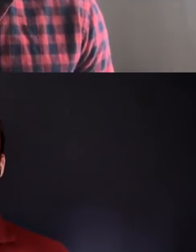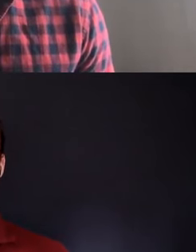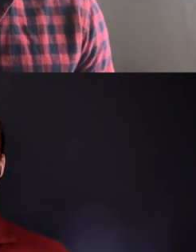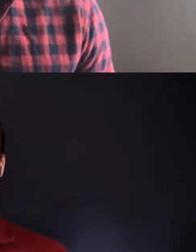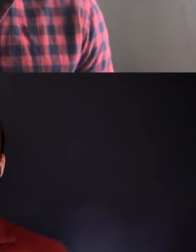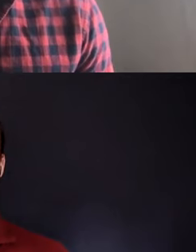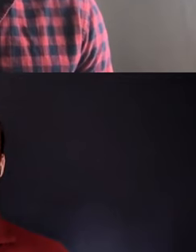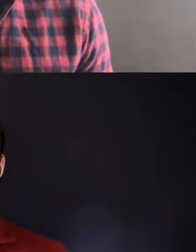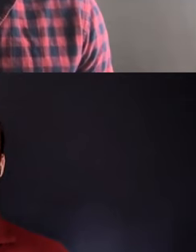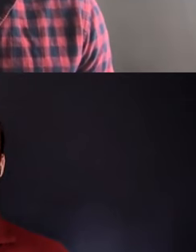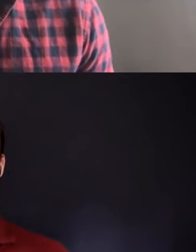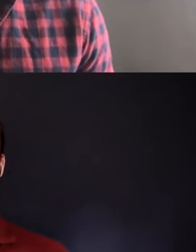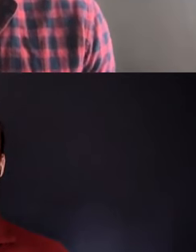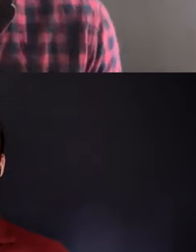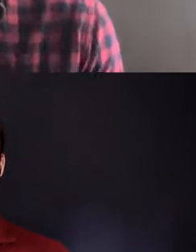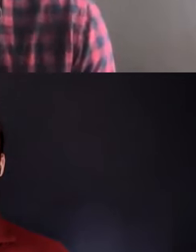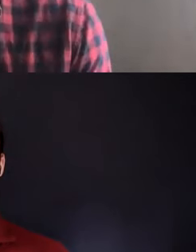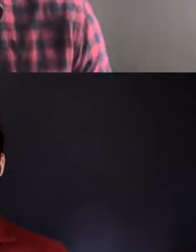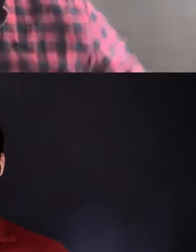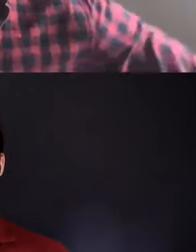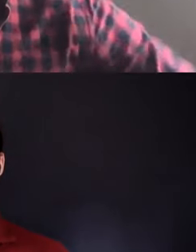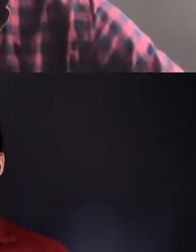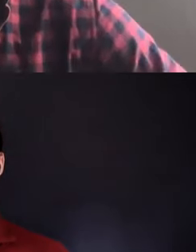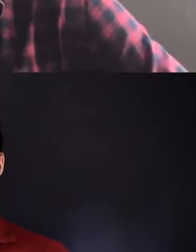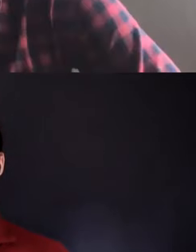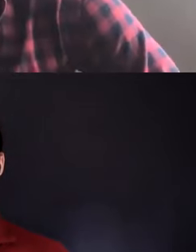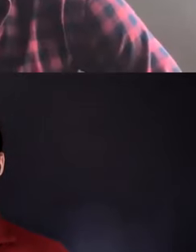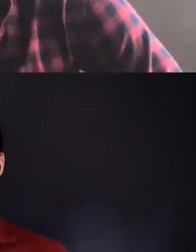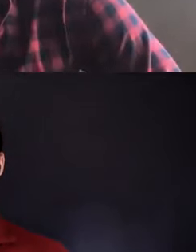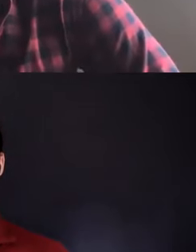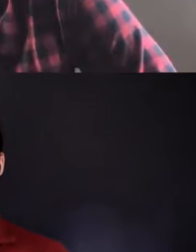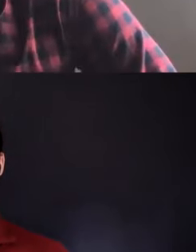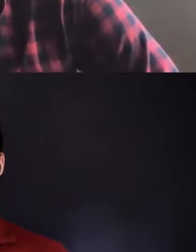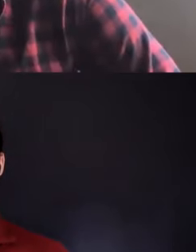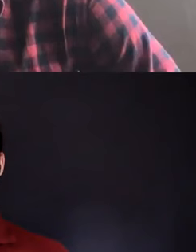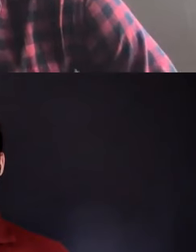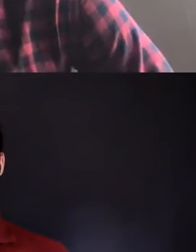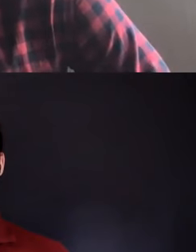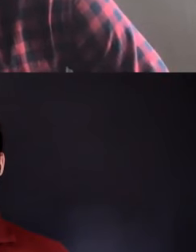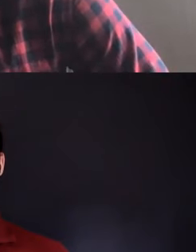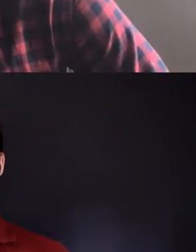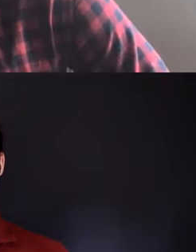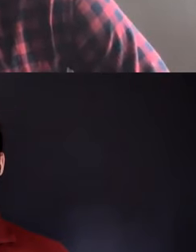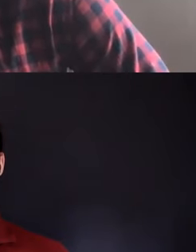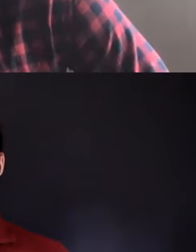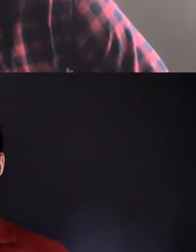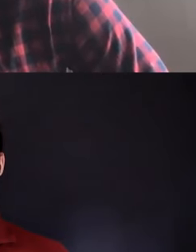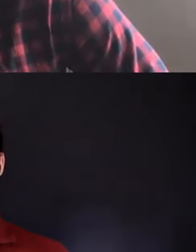at BU Linguistics on the Emerging Scholars Organizing Committee, along with Danny Urker and Kate Lindsay, and